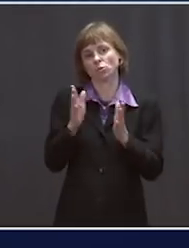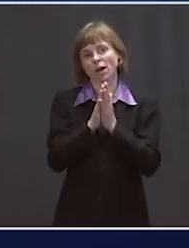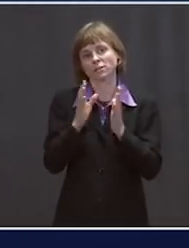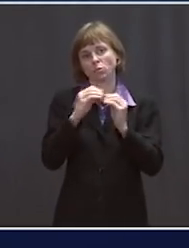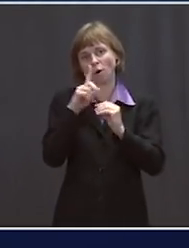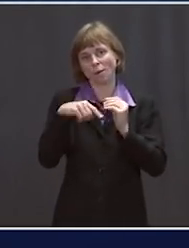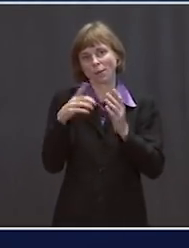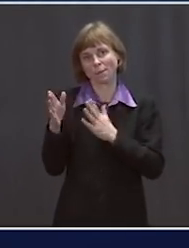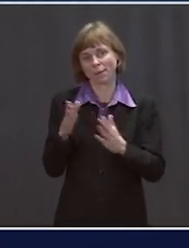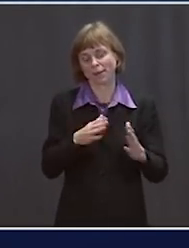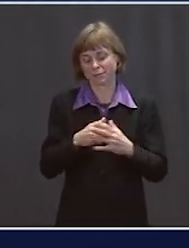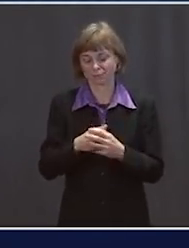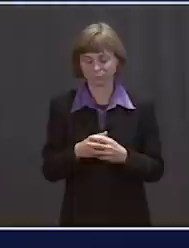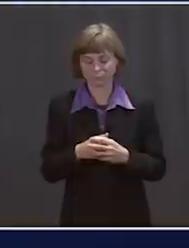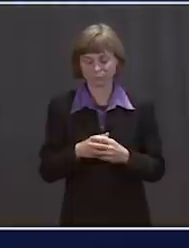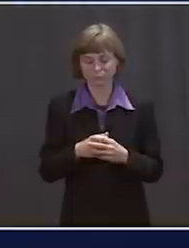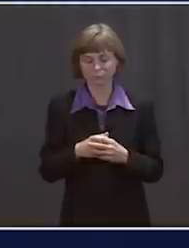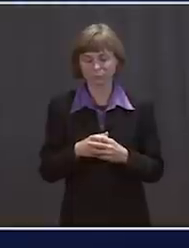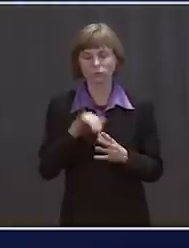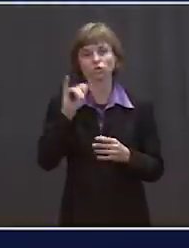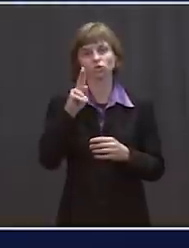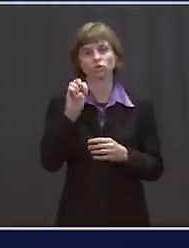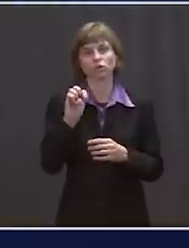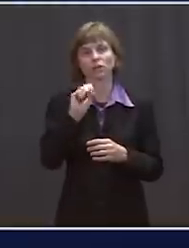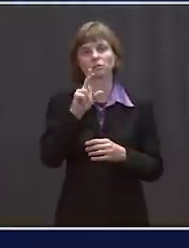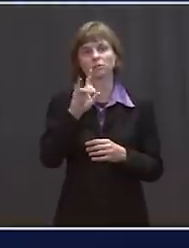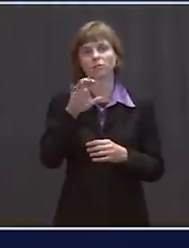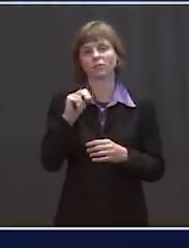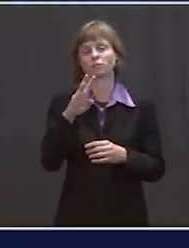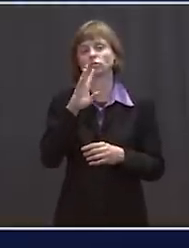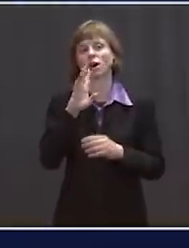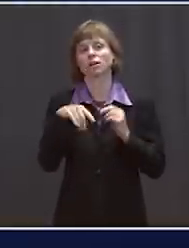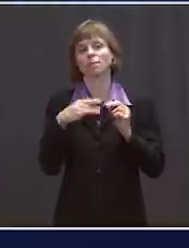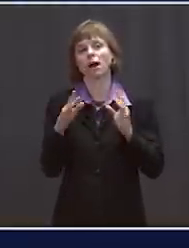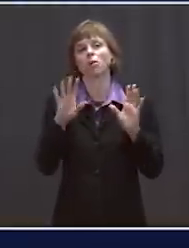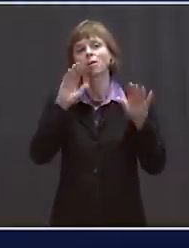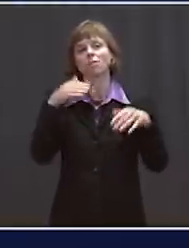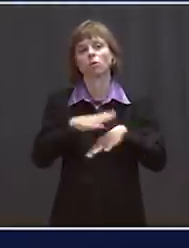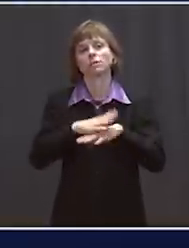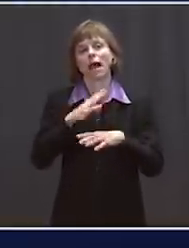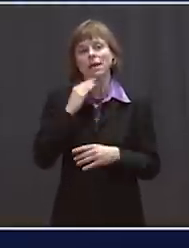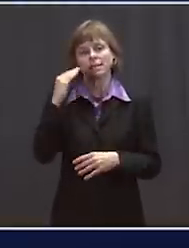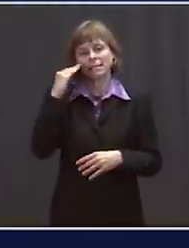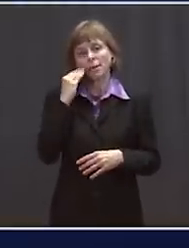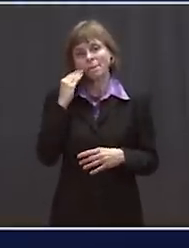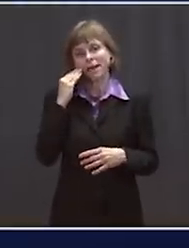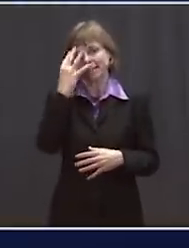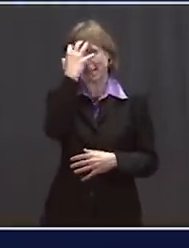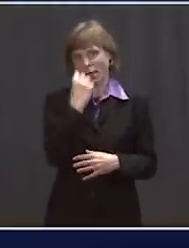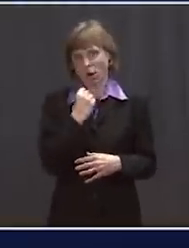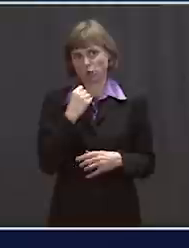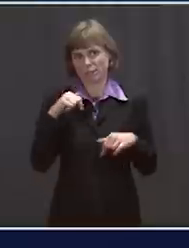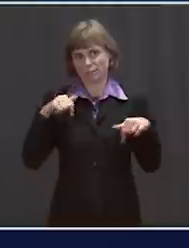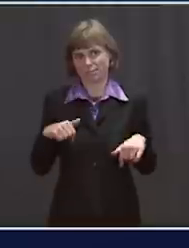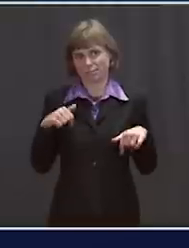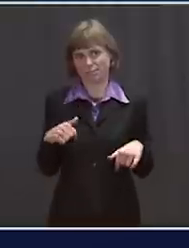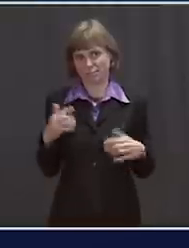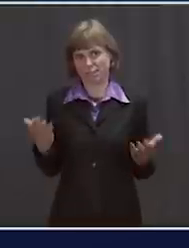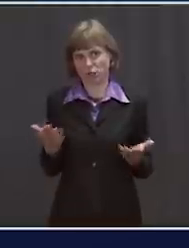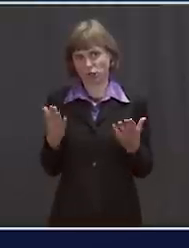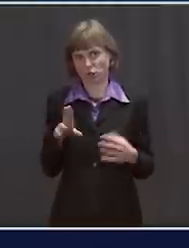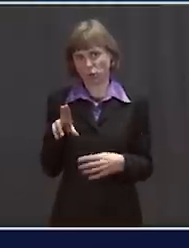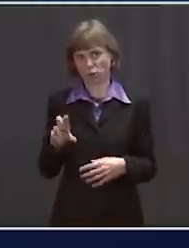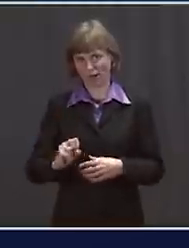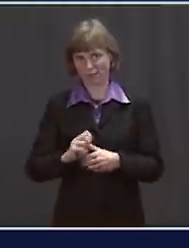further on that, there was, Jake Sullivan mentioned the focus on domestic terrorism yesterday from this administration. I think a lot of people want to